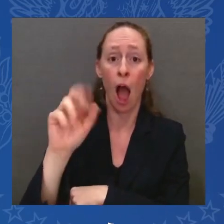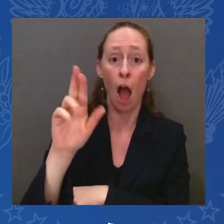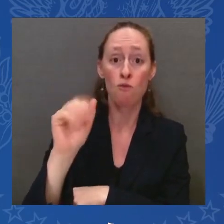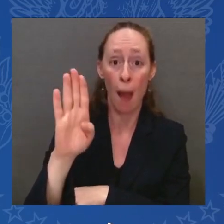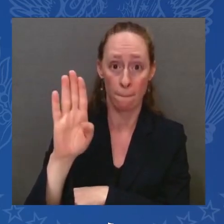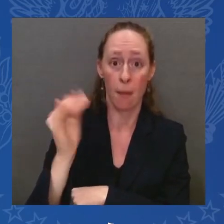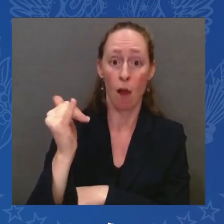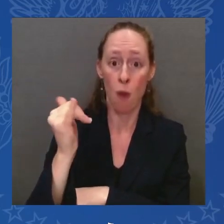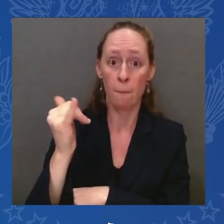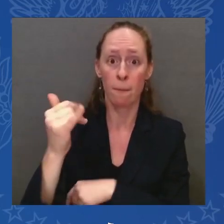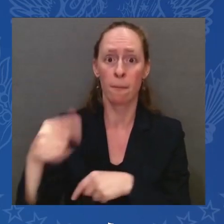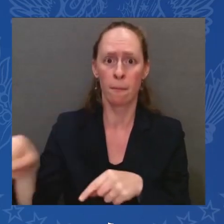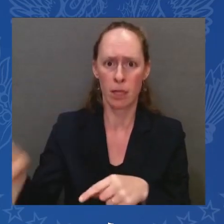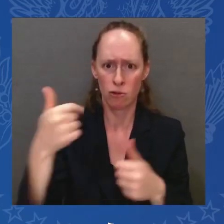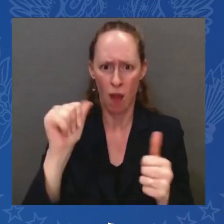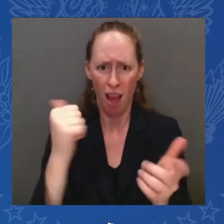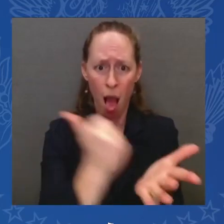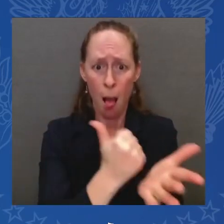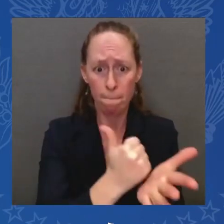anyway.